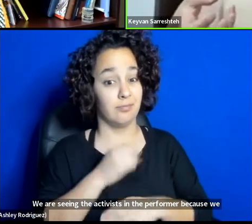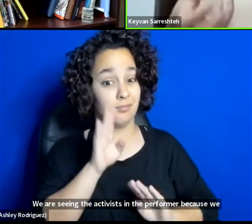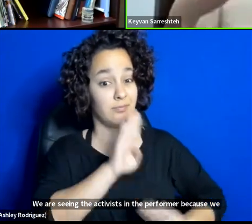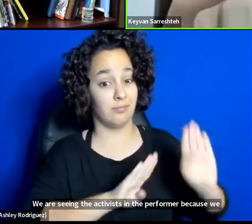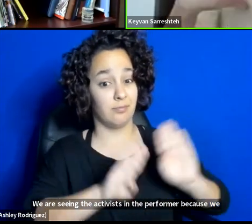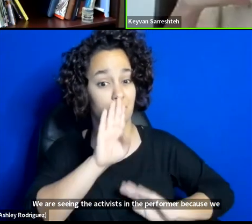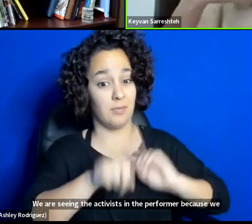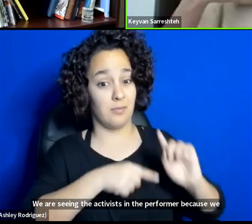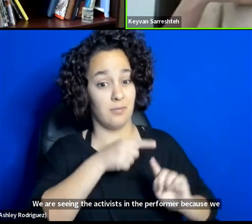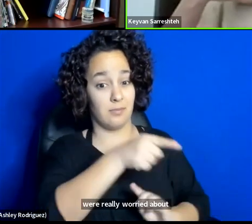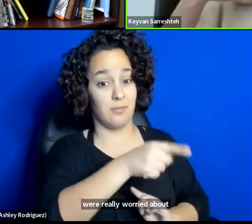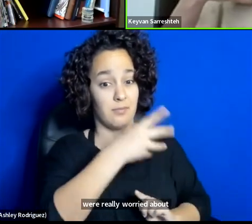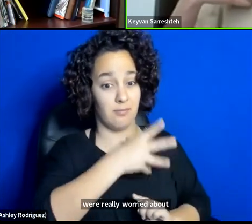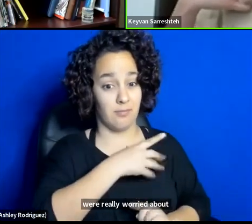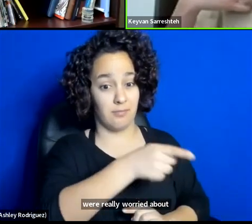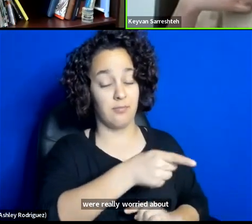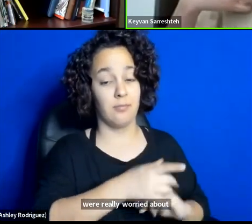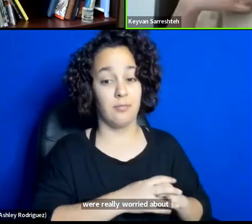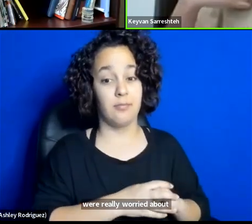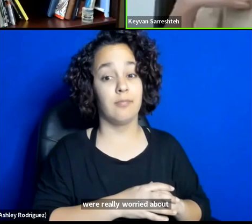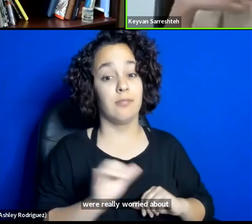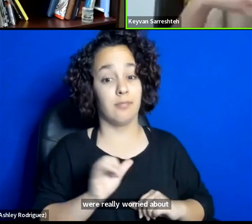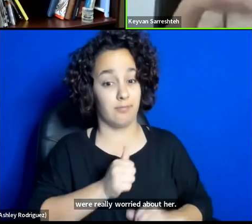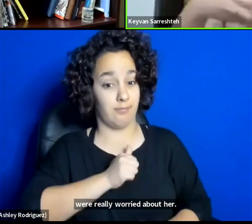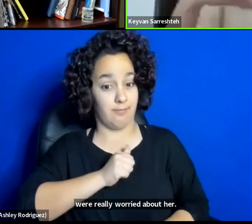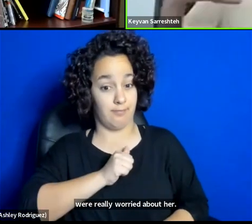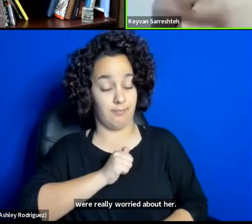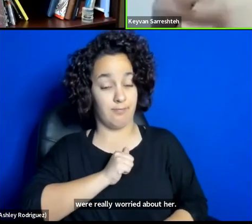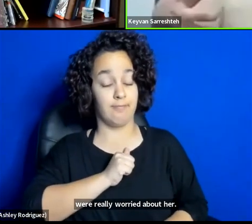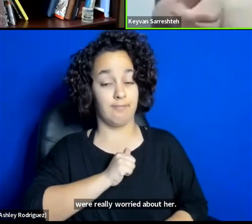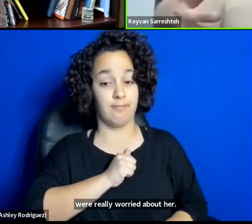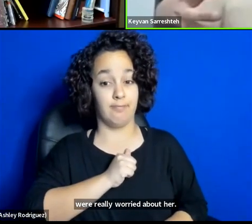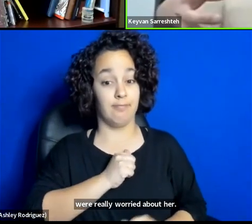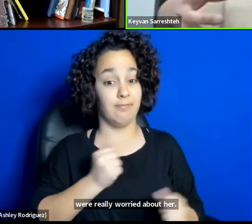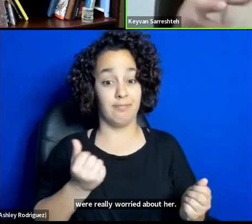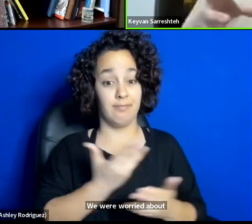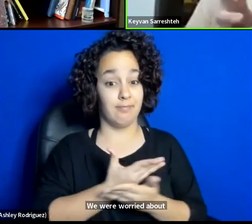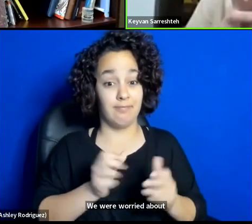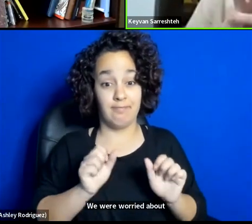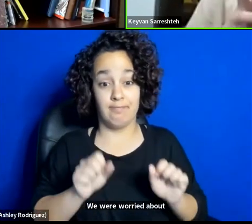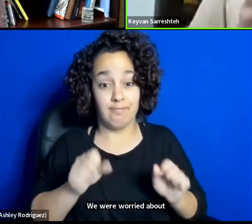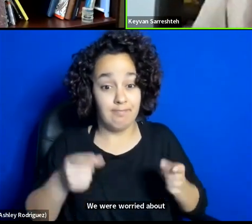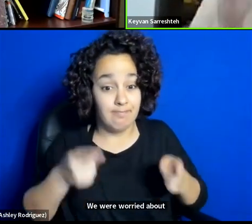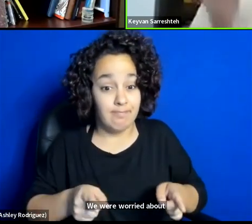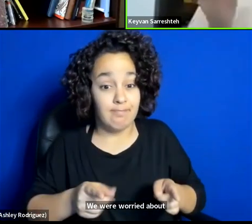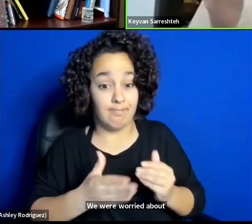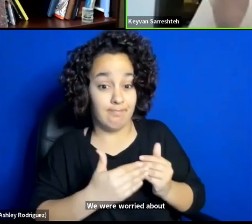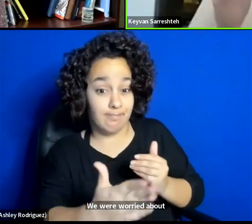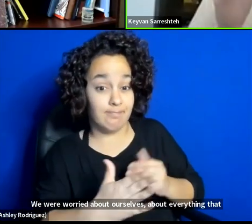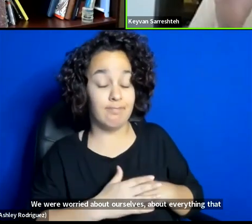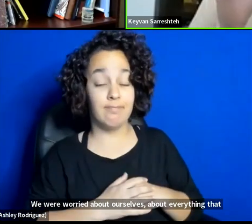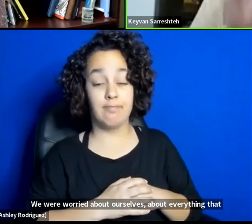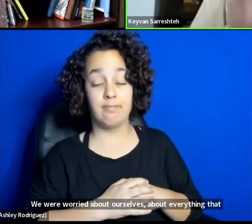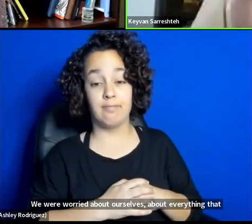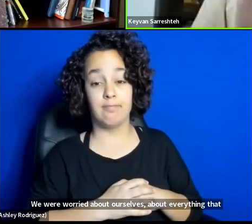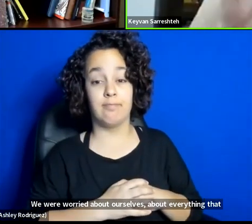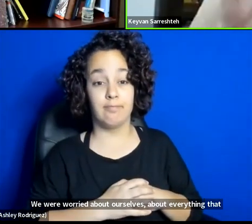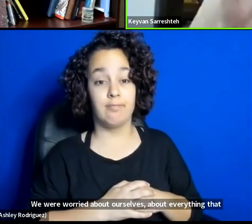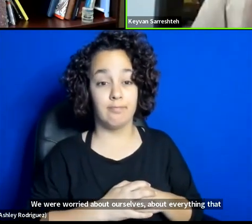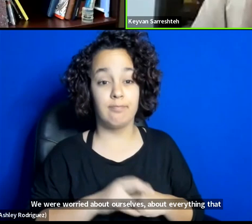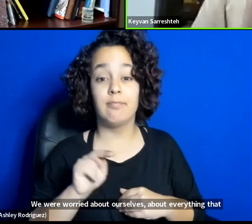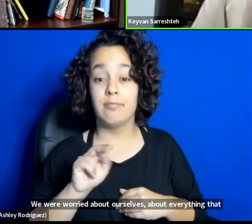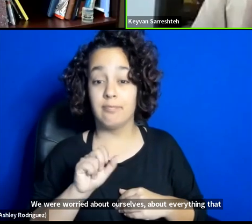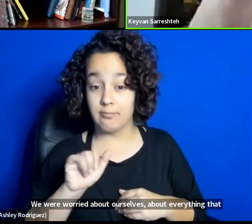we were worried about ourselves, about everything that could happen. But, as Nassim said, that